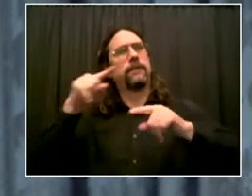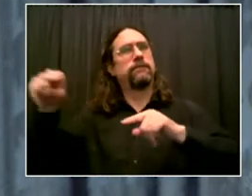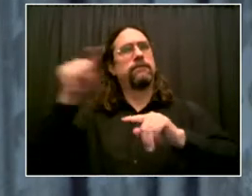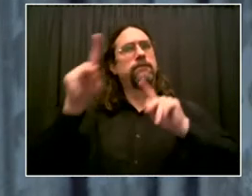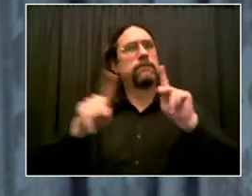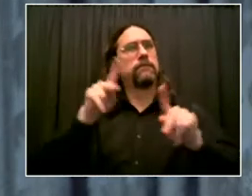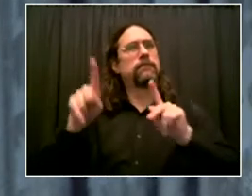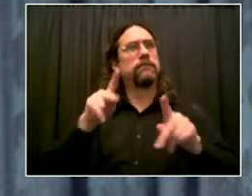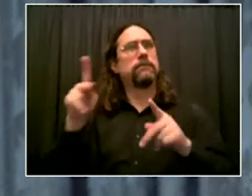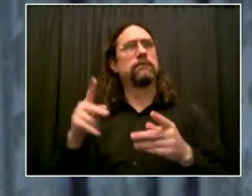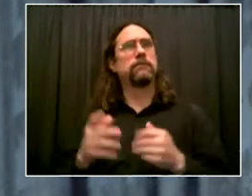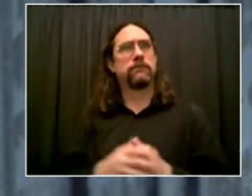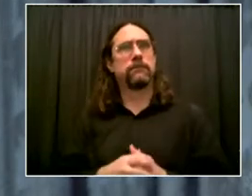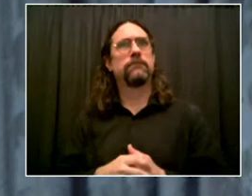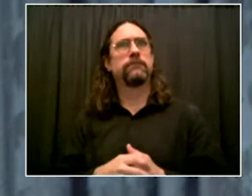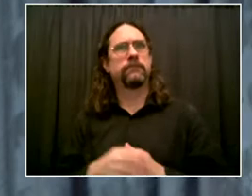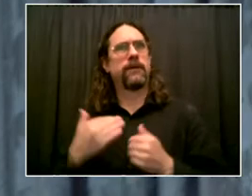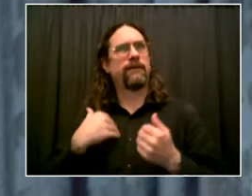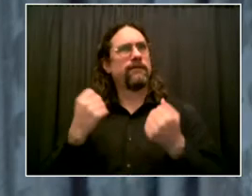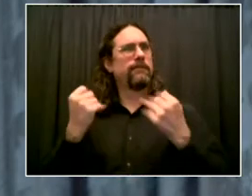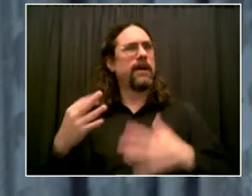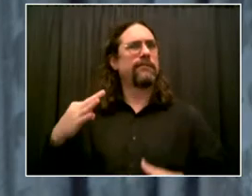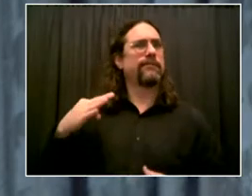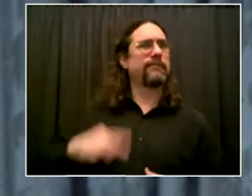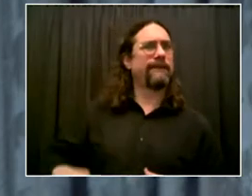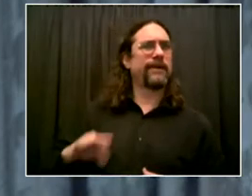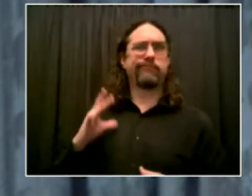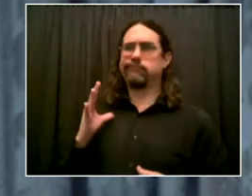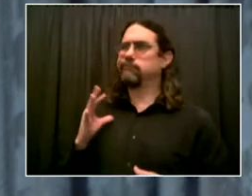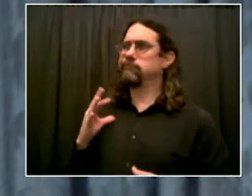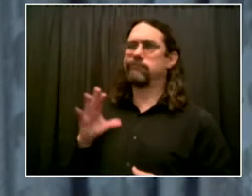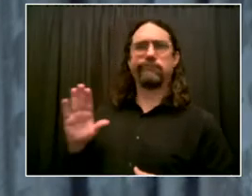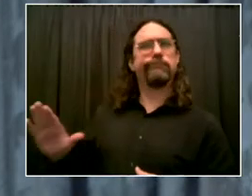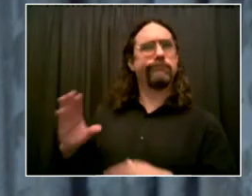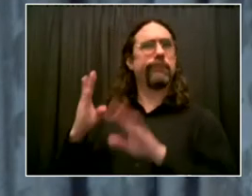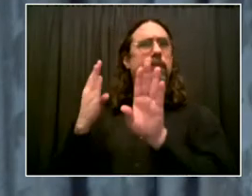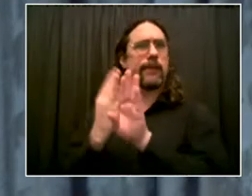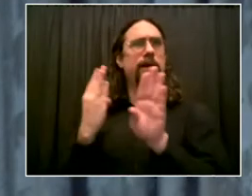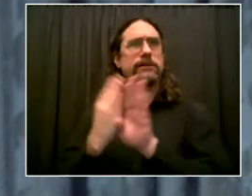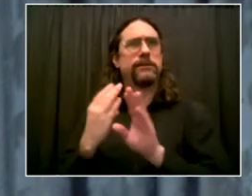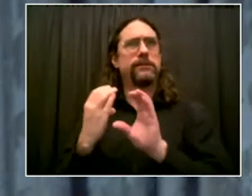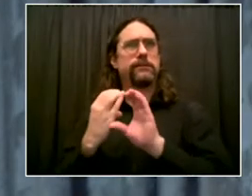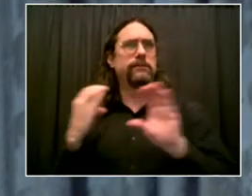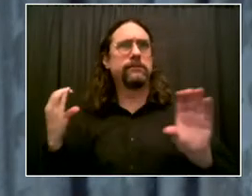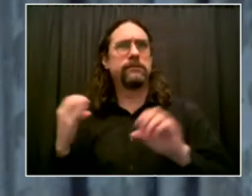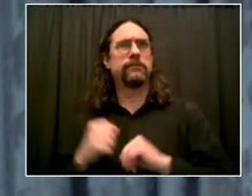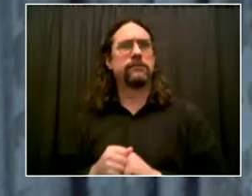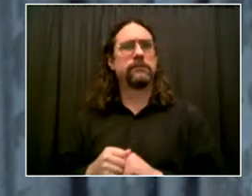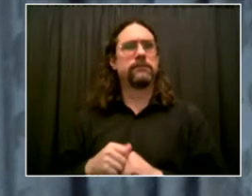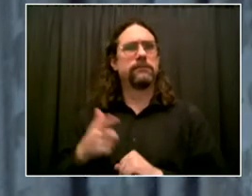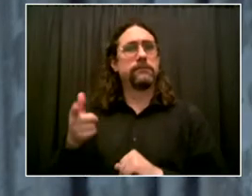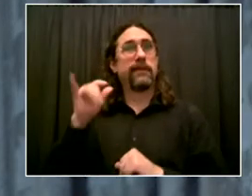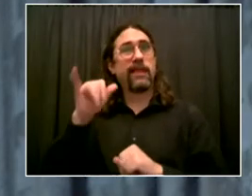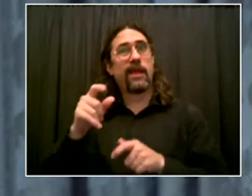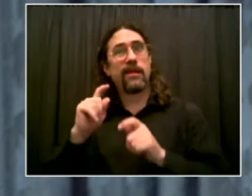To take two examples that the mayor referenced, Main Street